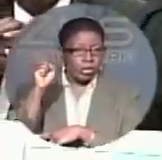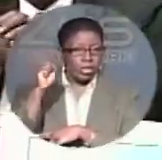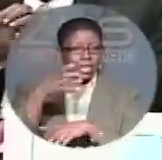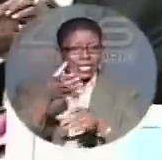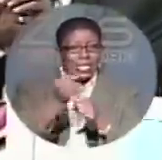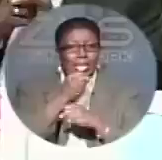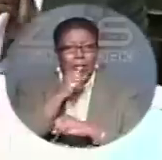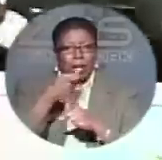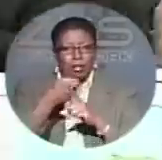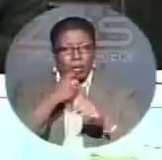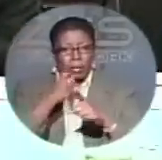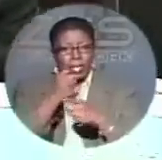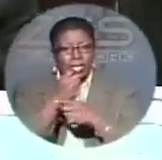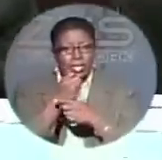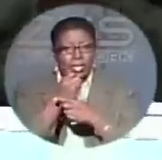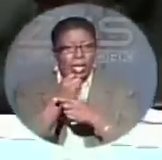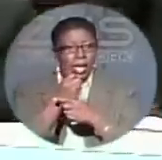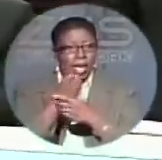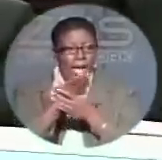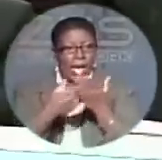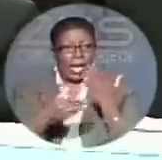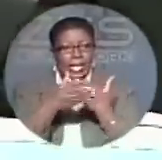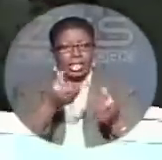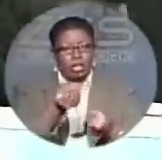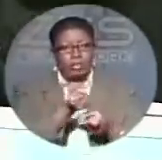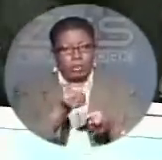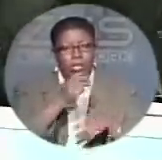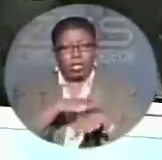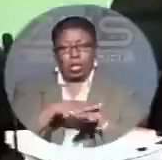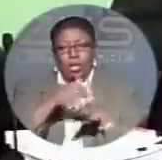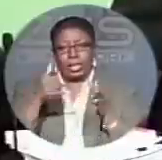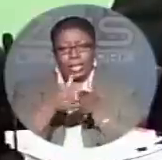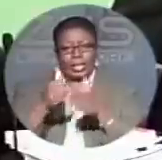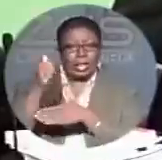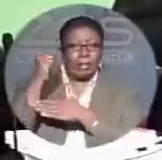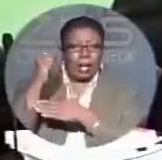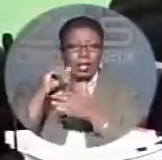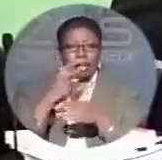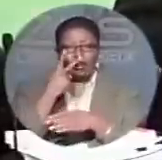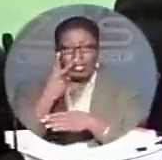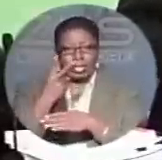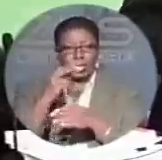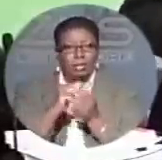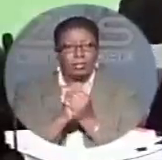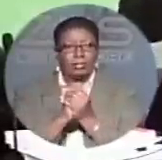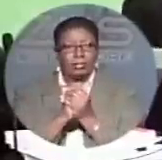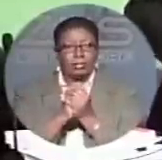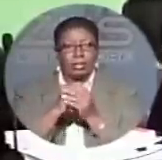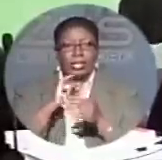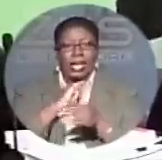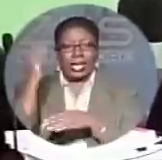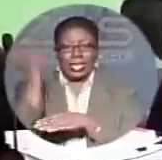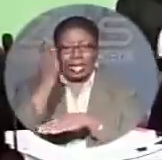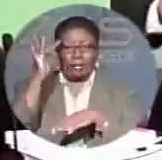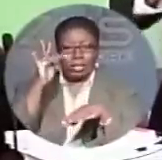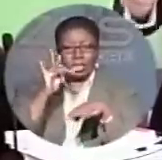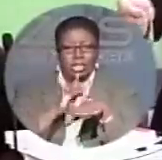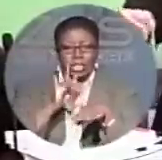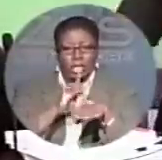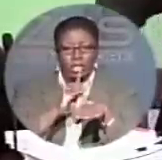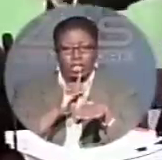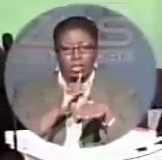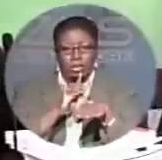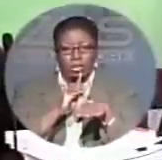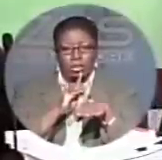was holding on to him and pulling him in the back there. I saw it my own eyes. I never touched the member, I never physically touched the